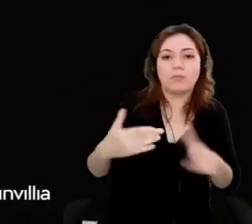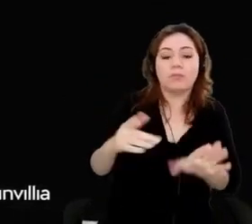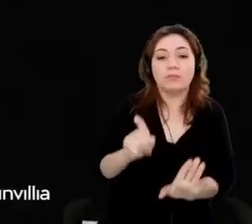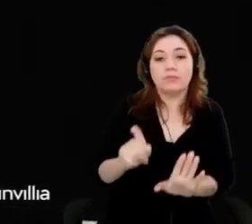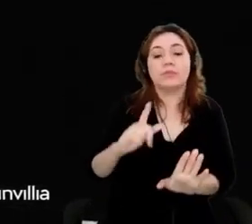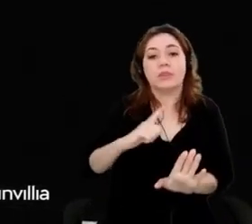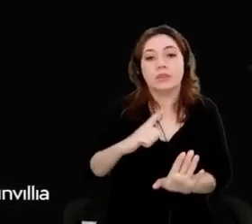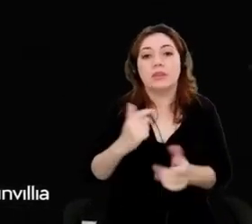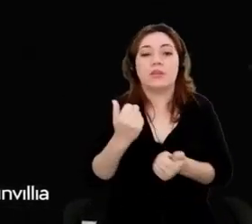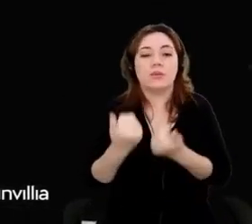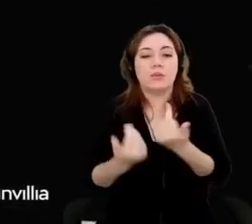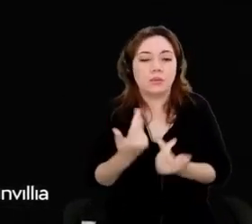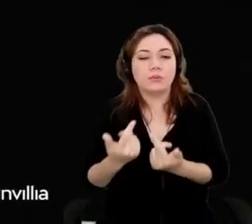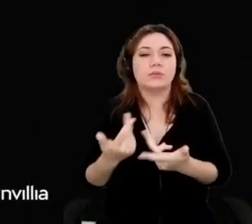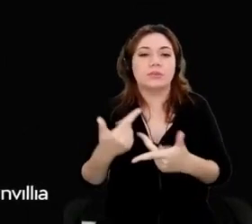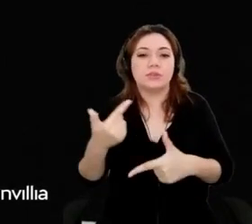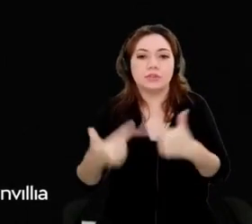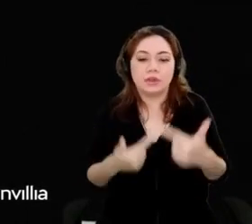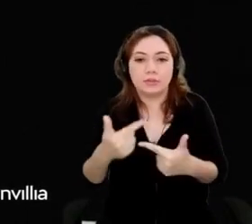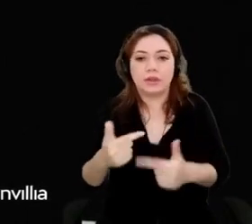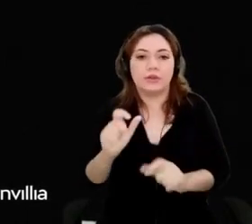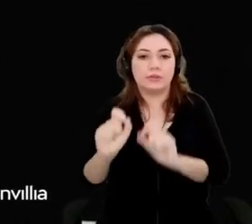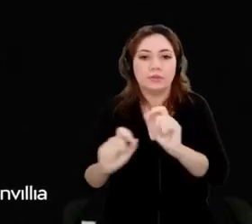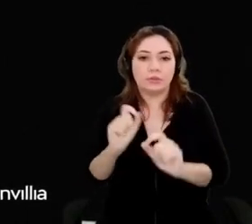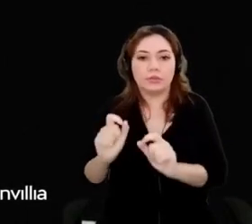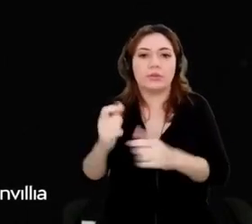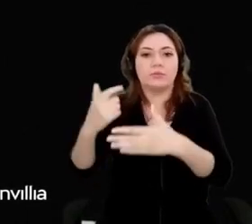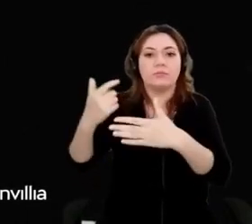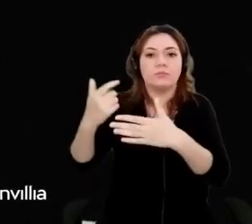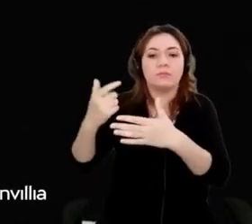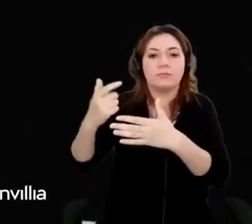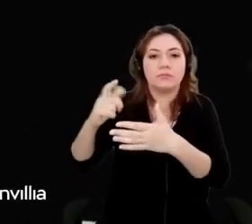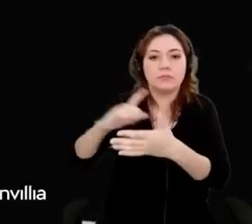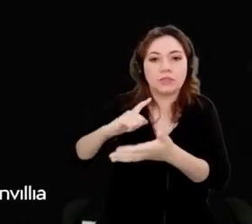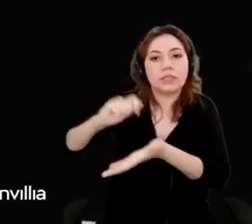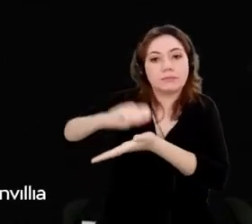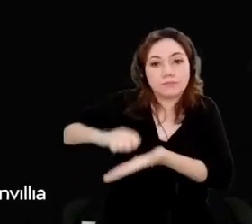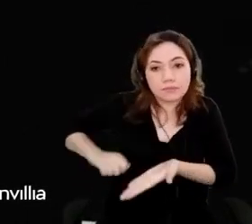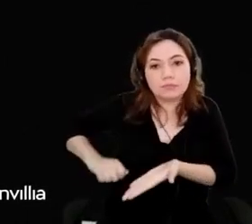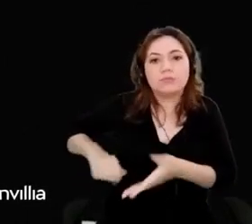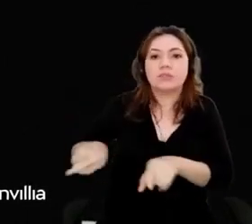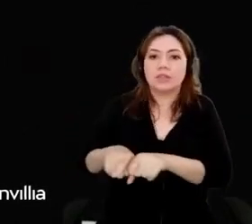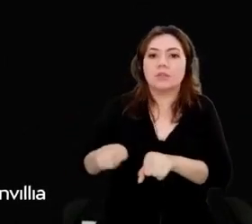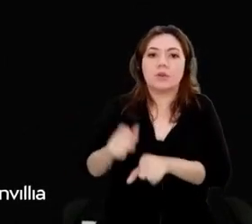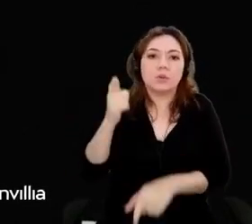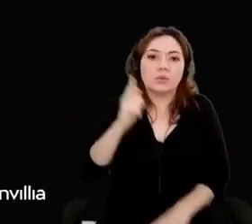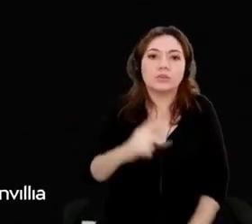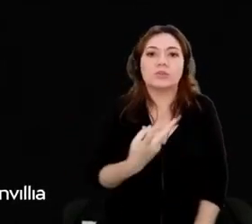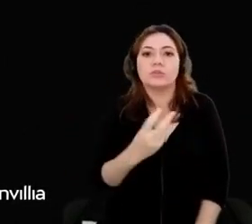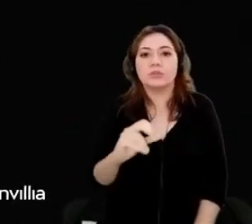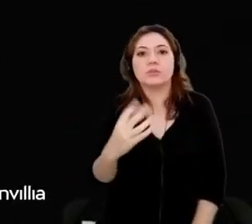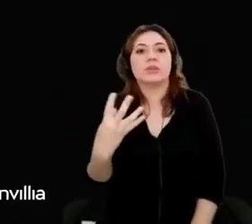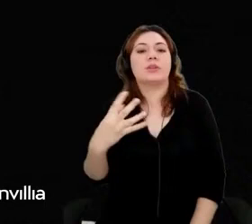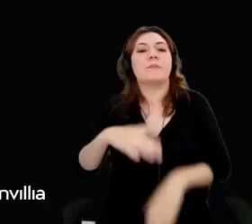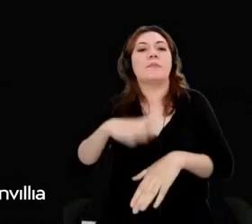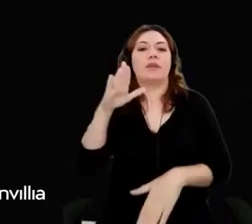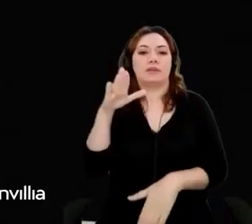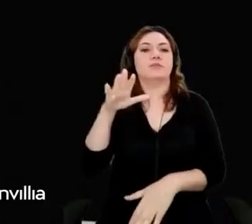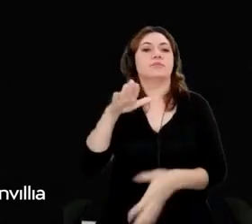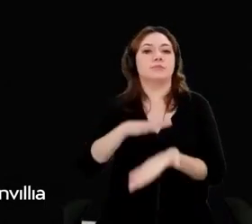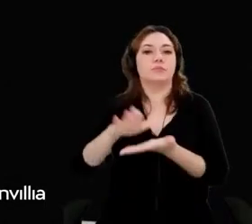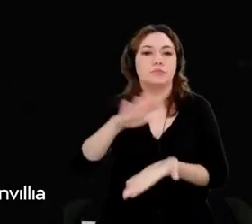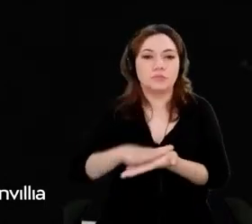story writing, we became 204% more productive. In coding, 41% more productive.